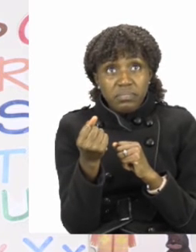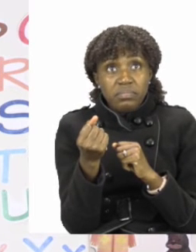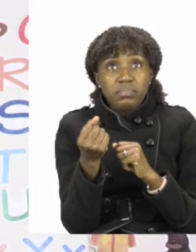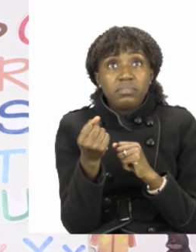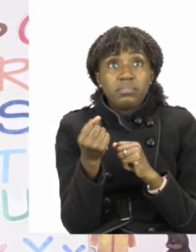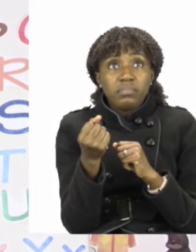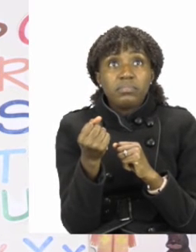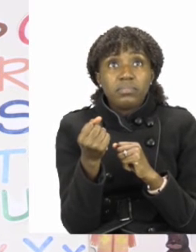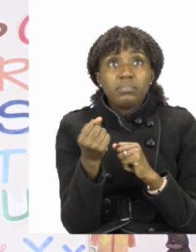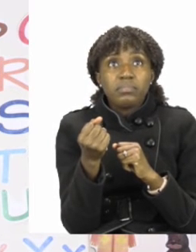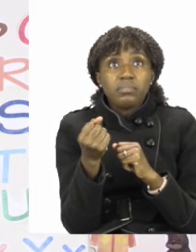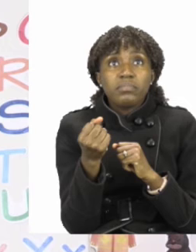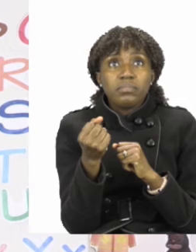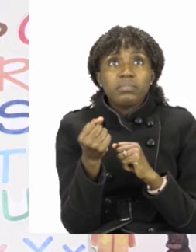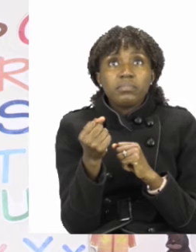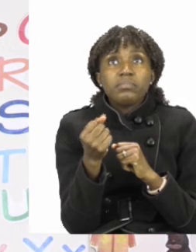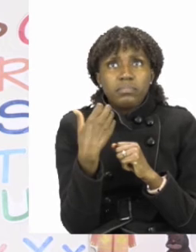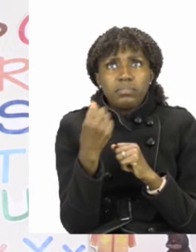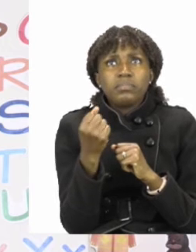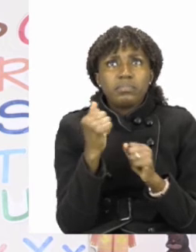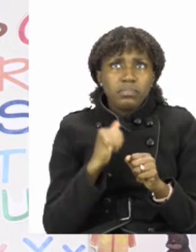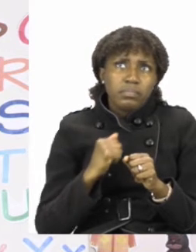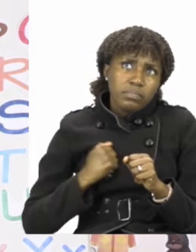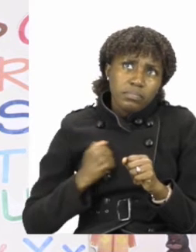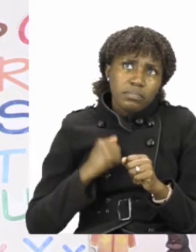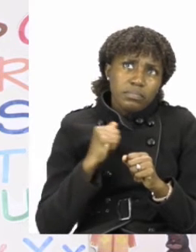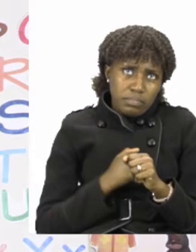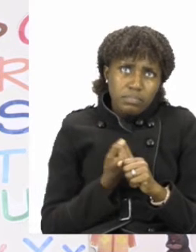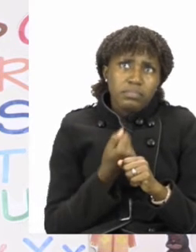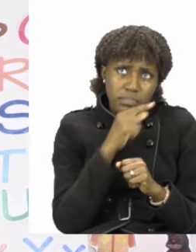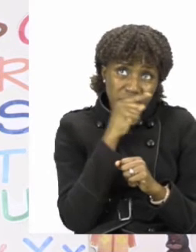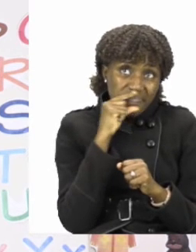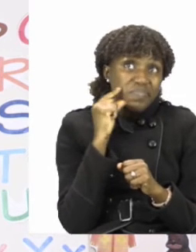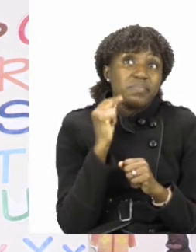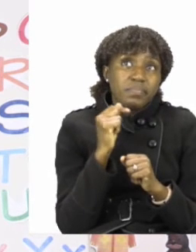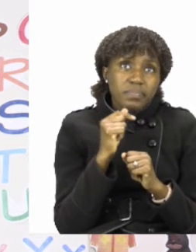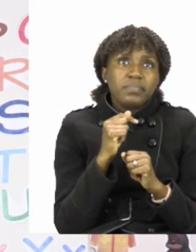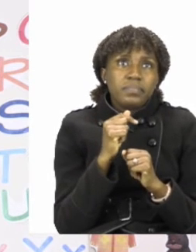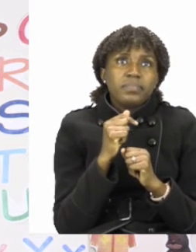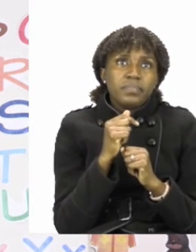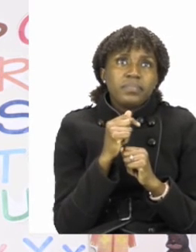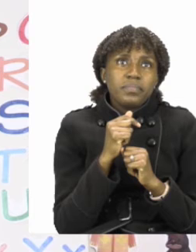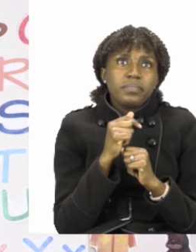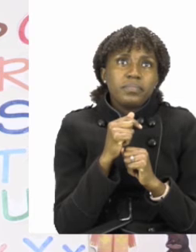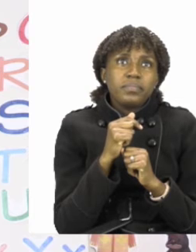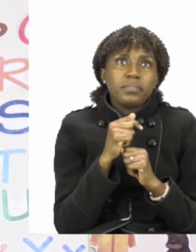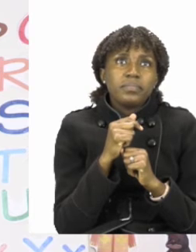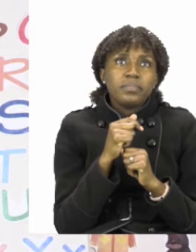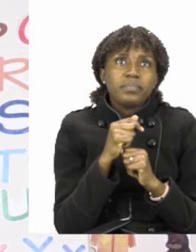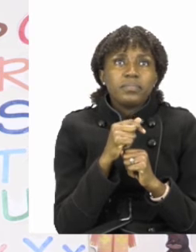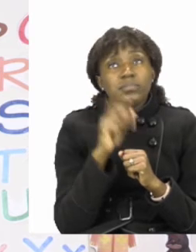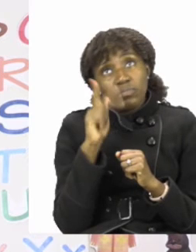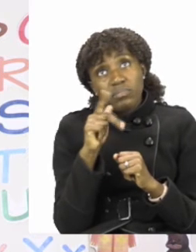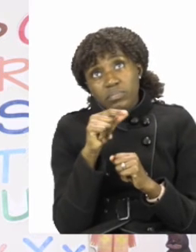Well, we have my dad. So that can be a name. It's also a man. So